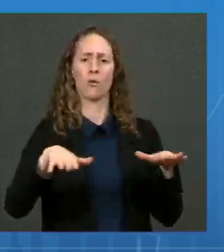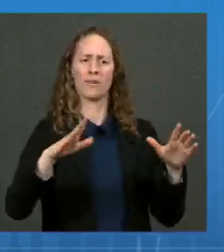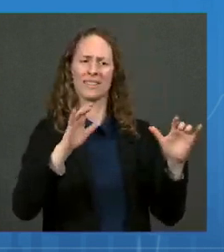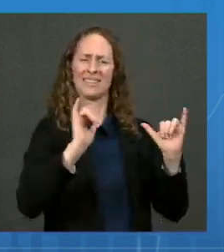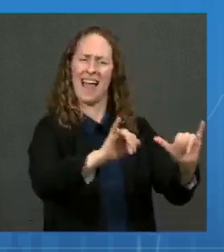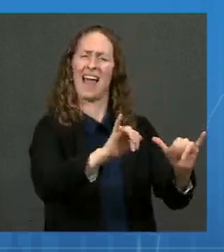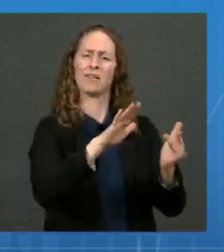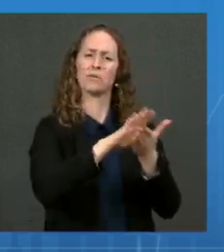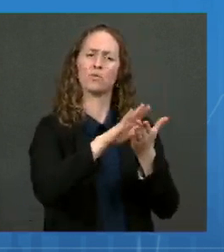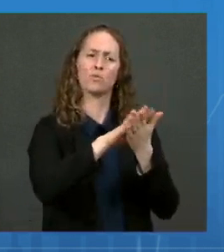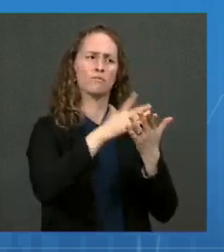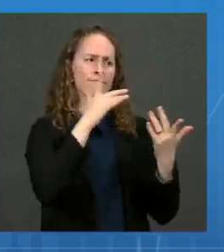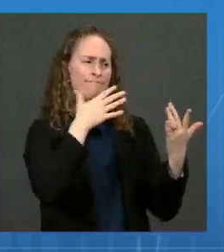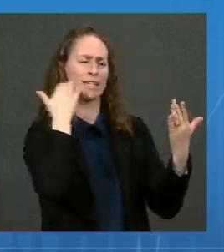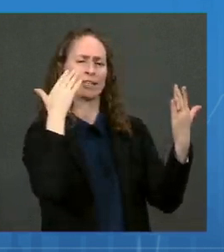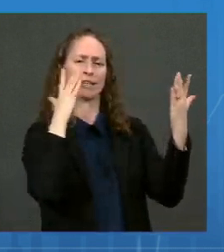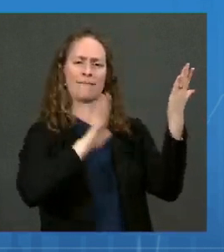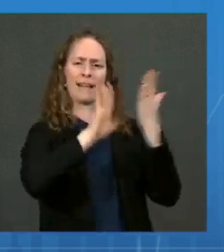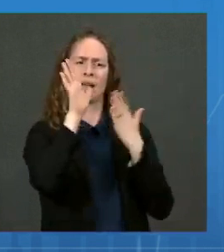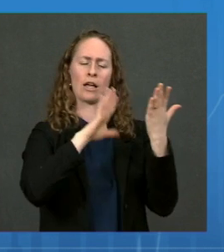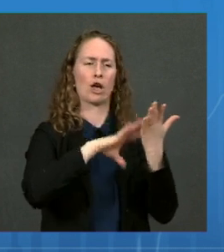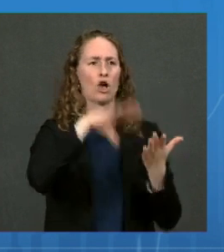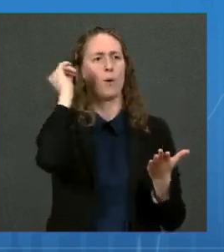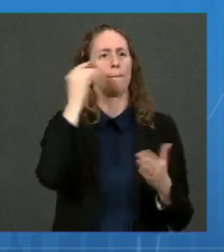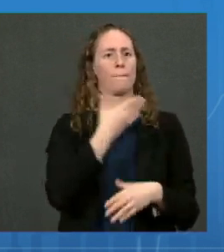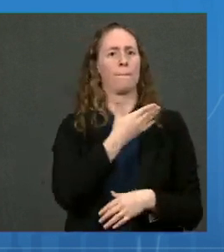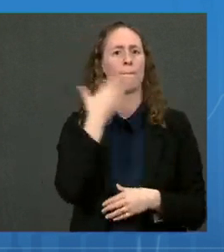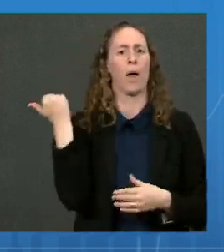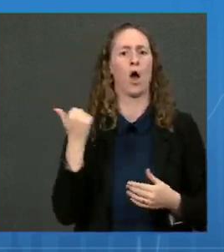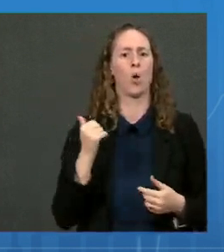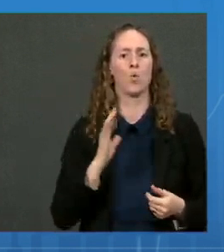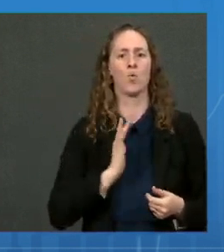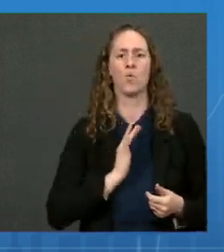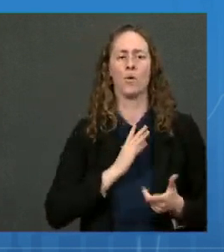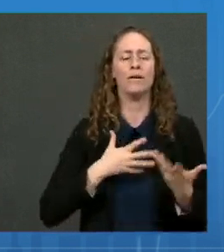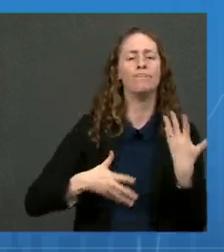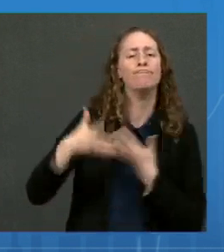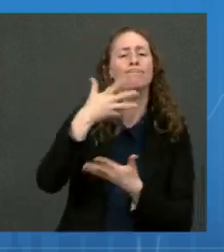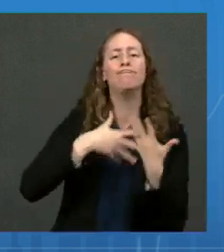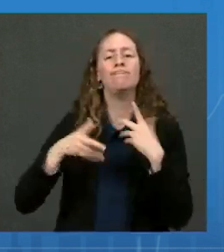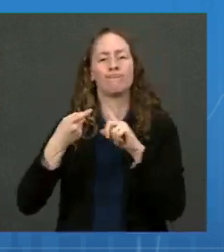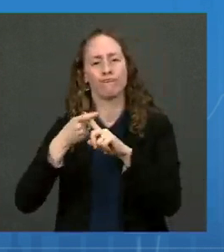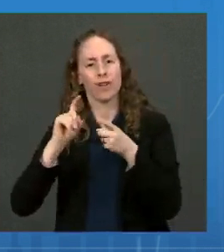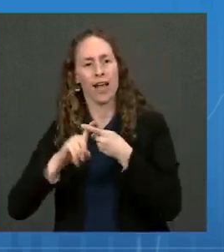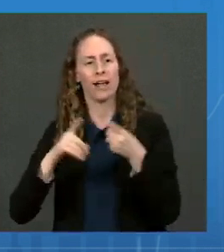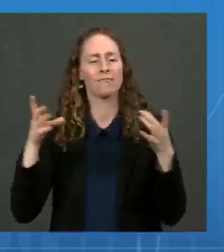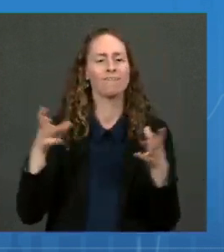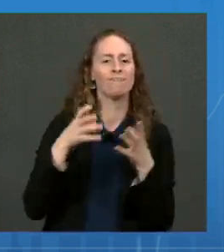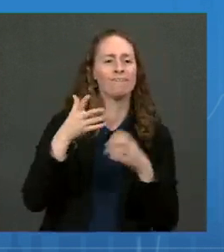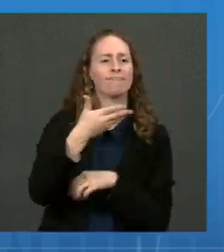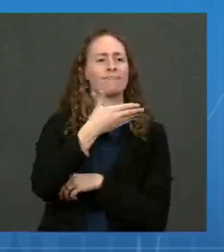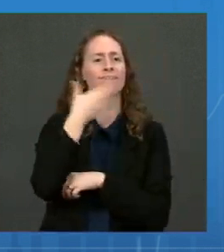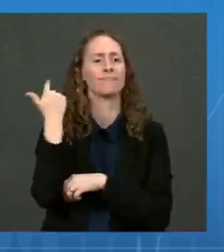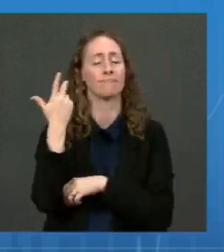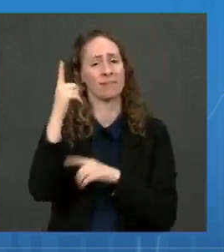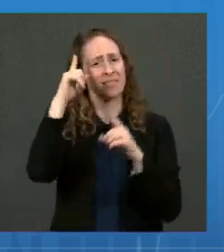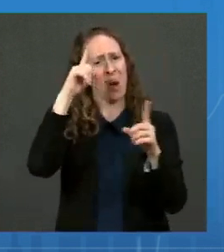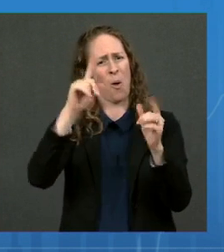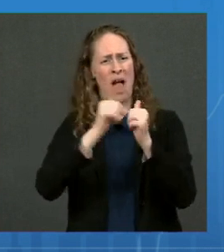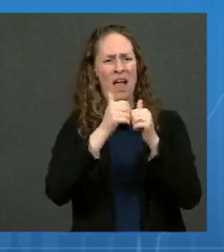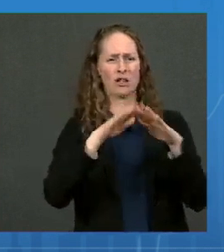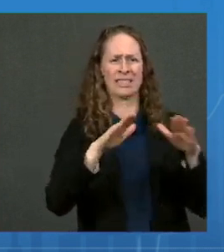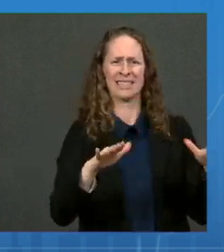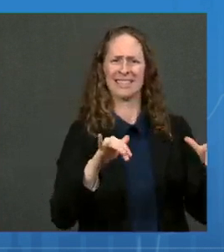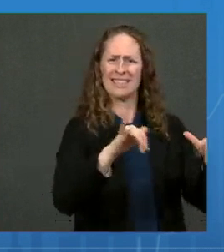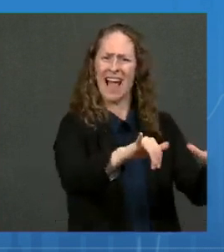as their social and emotional well-being. To keep kids in school, it's important that we have the measures in place to protect children